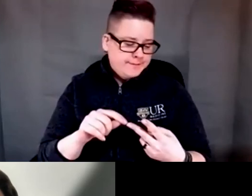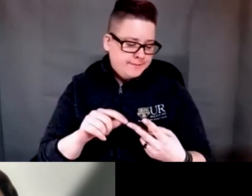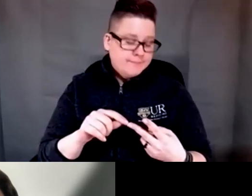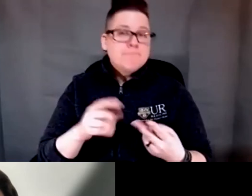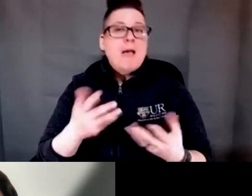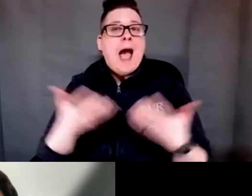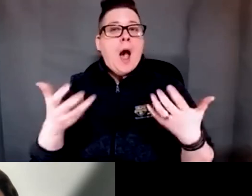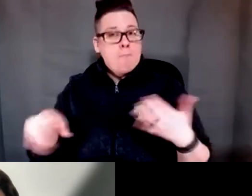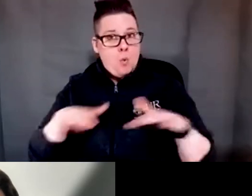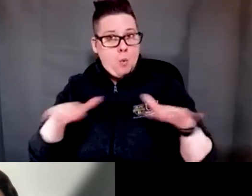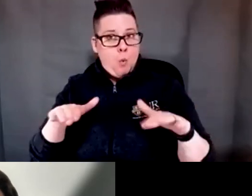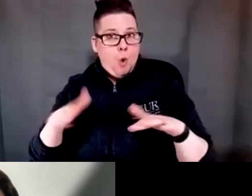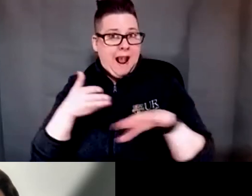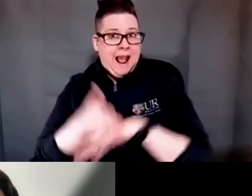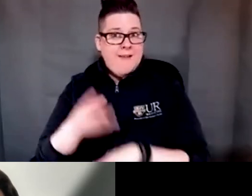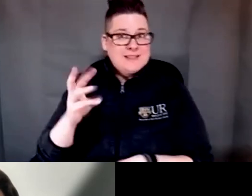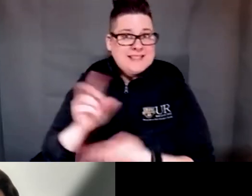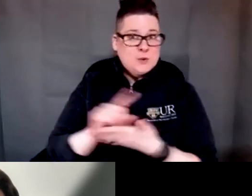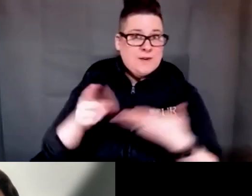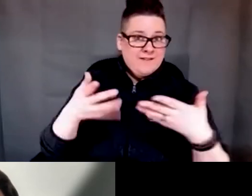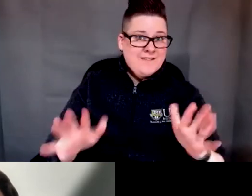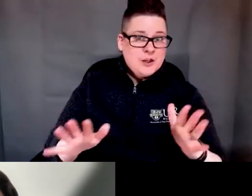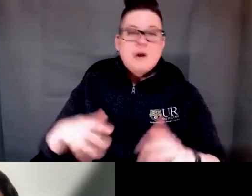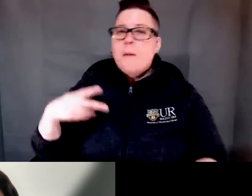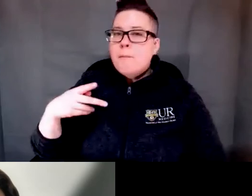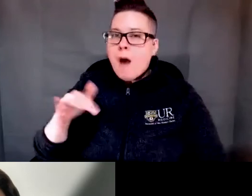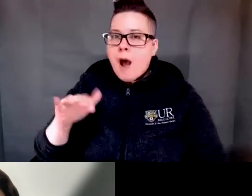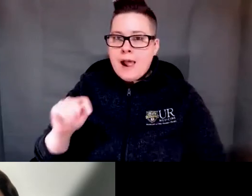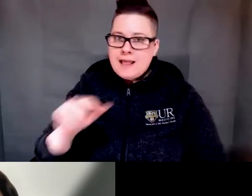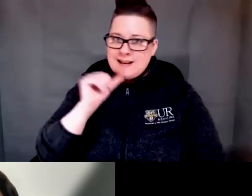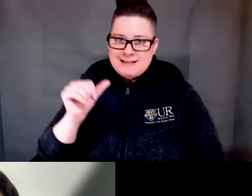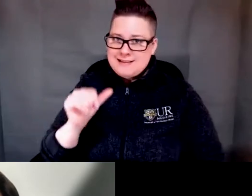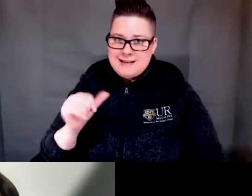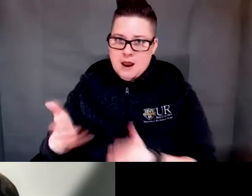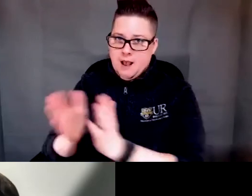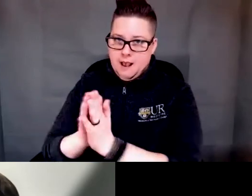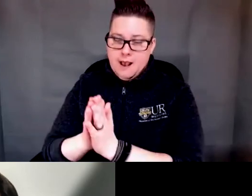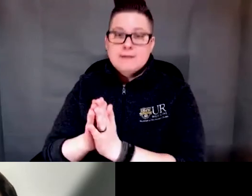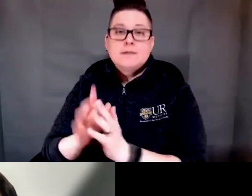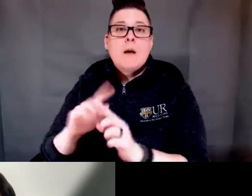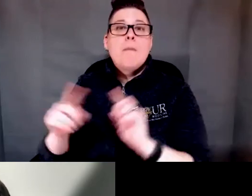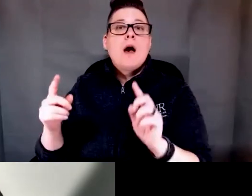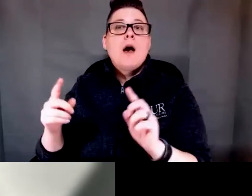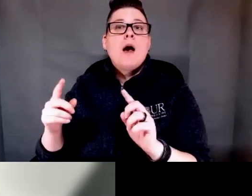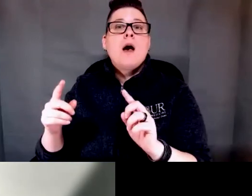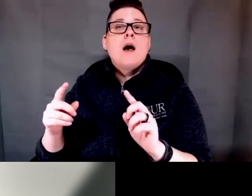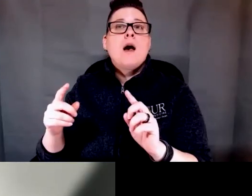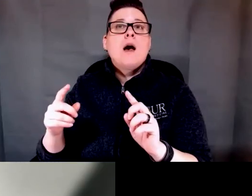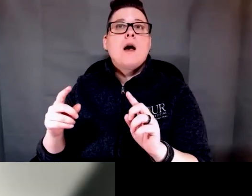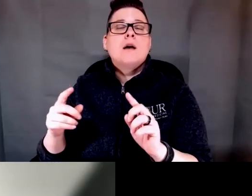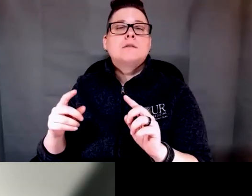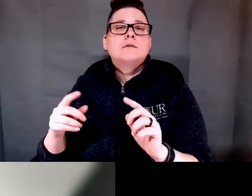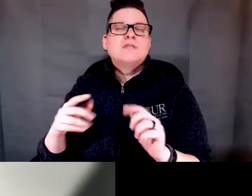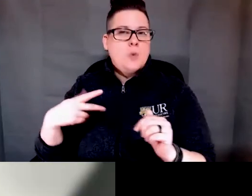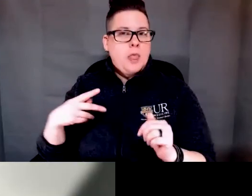walking what we didn't do that for the pilot but what we've done subsequently or we didn't do it for any of the pilots